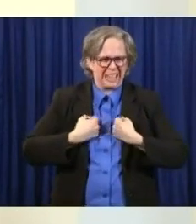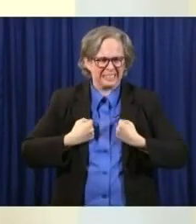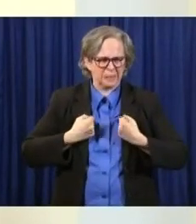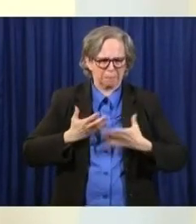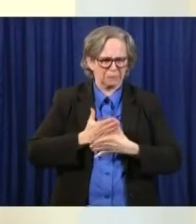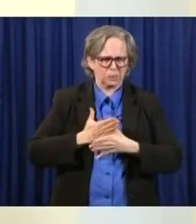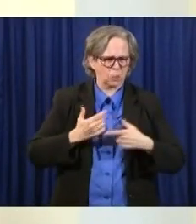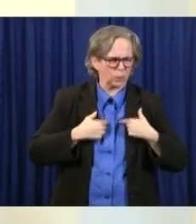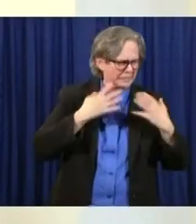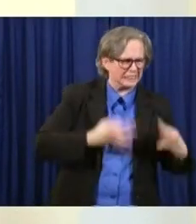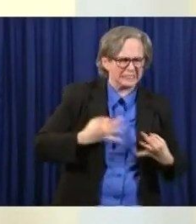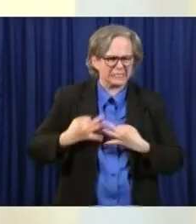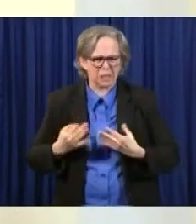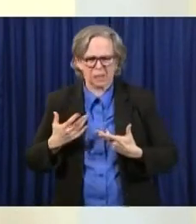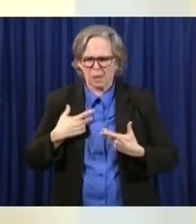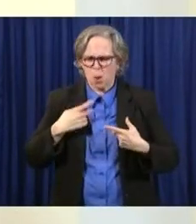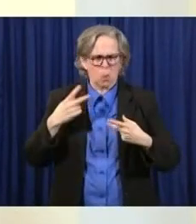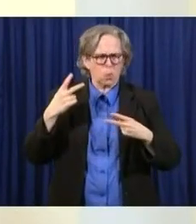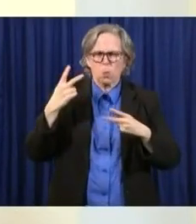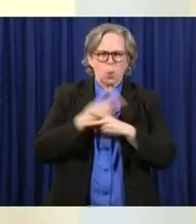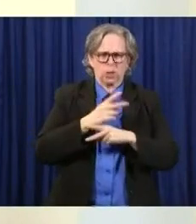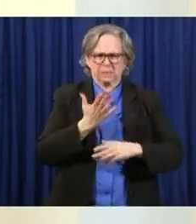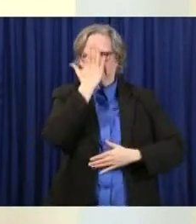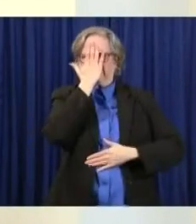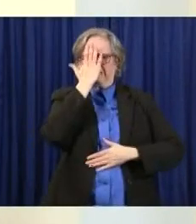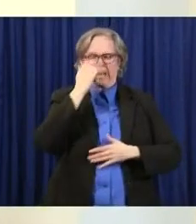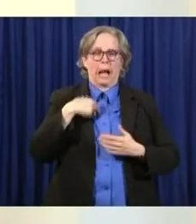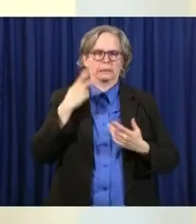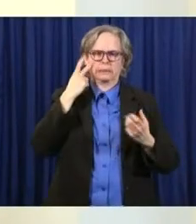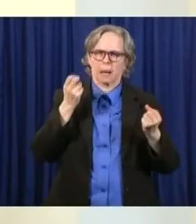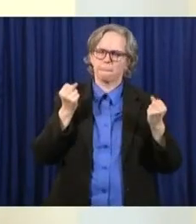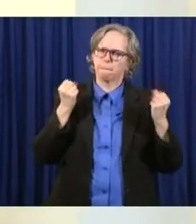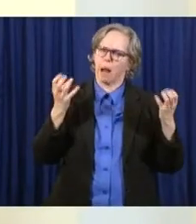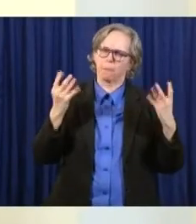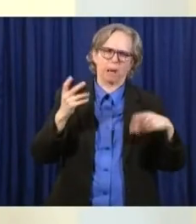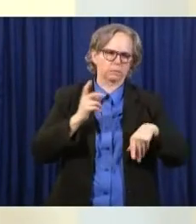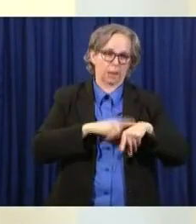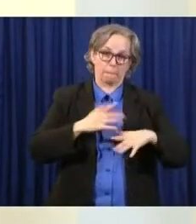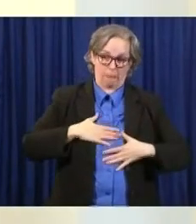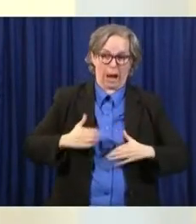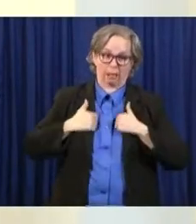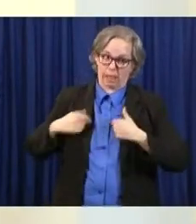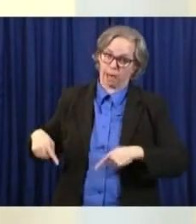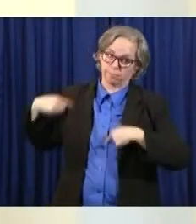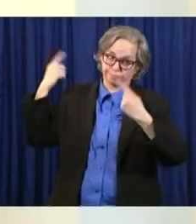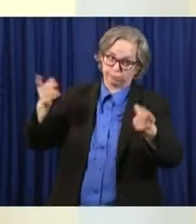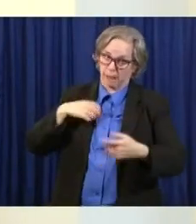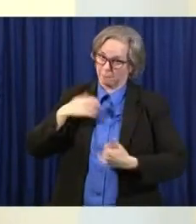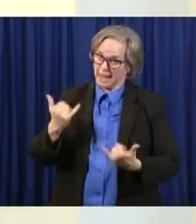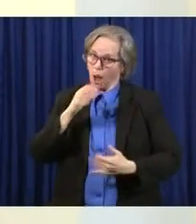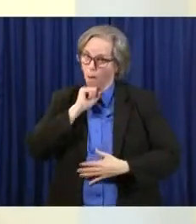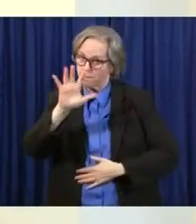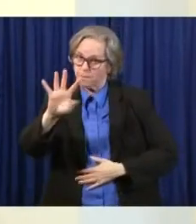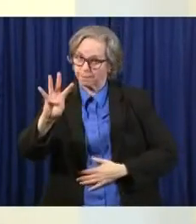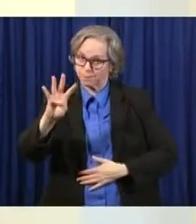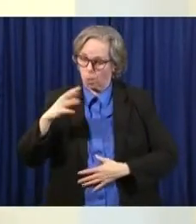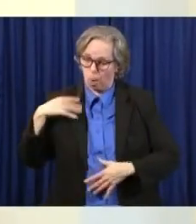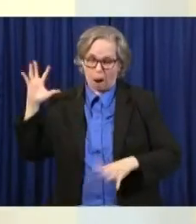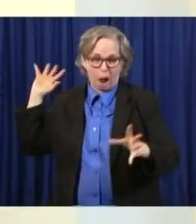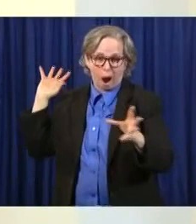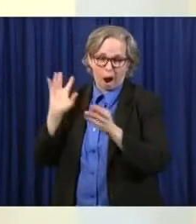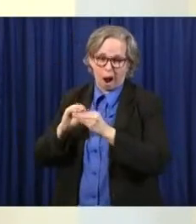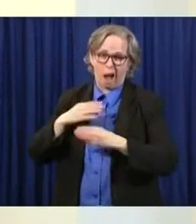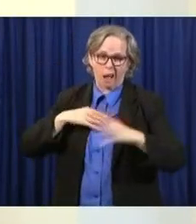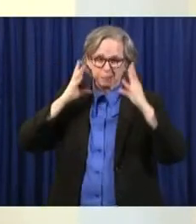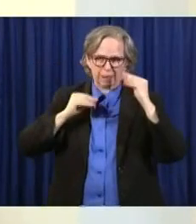moments, and I've seen this over and over in my life and at 54. And I have to remind myself, Governor, every day because a day where I